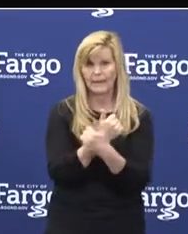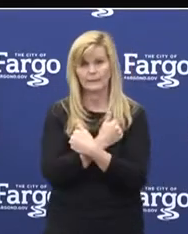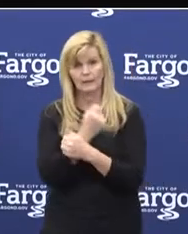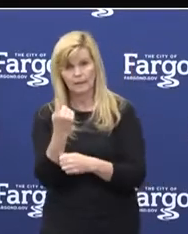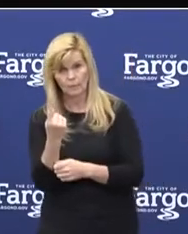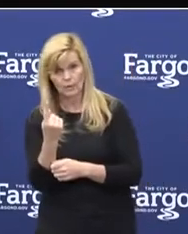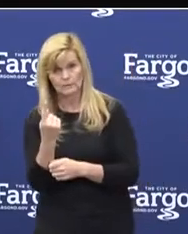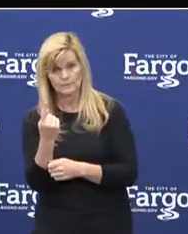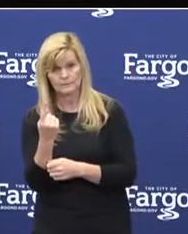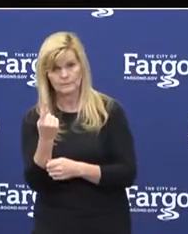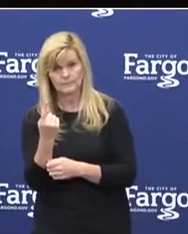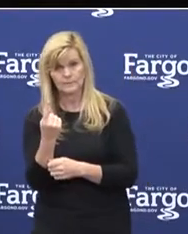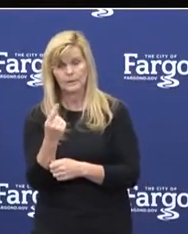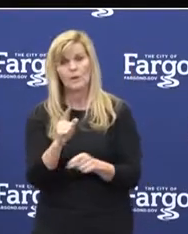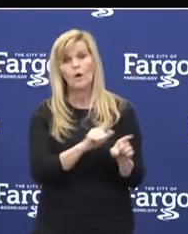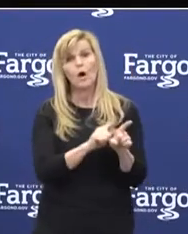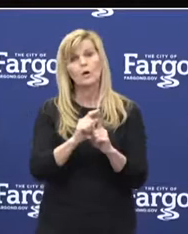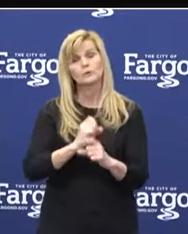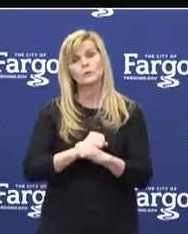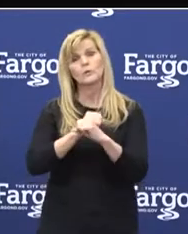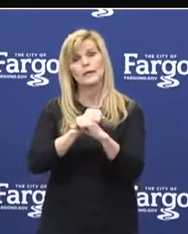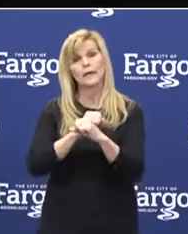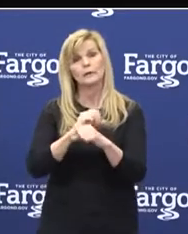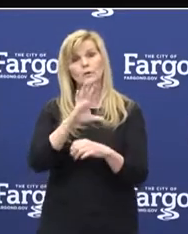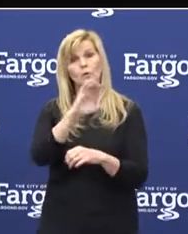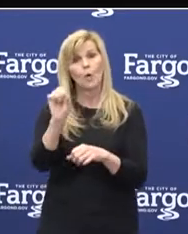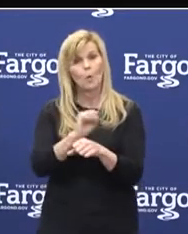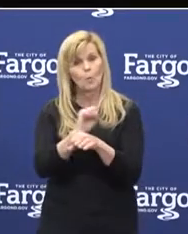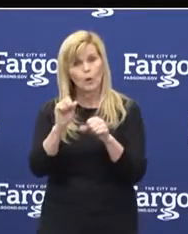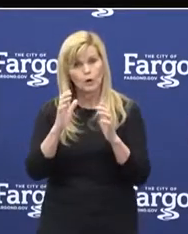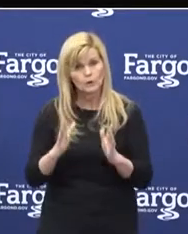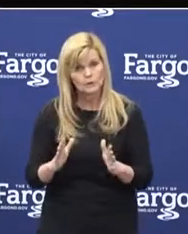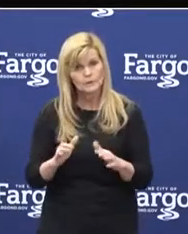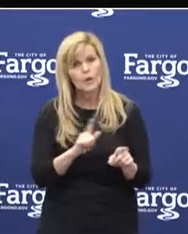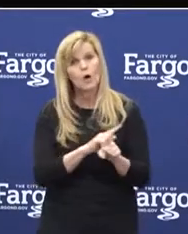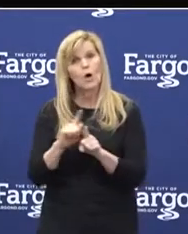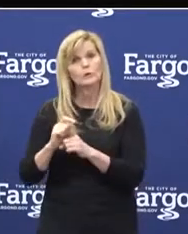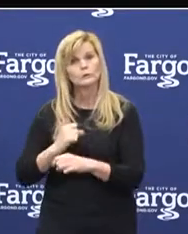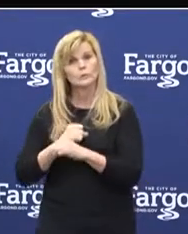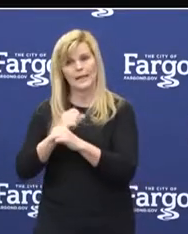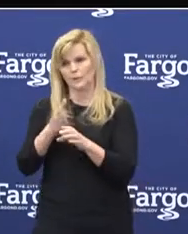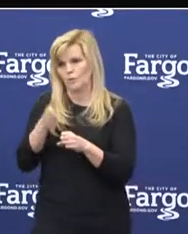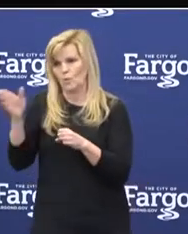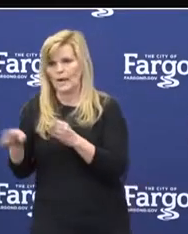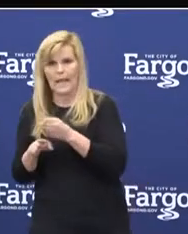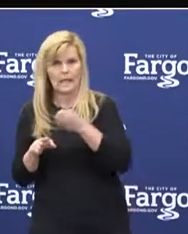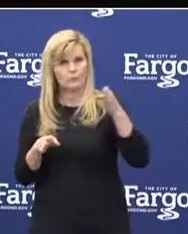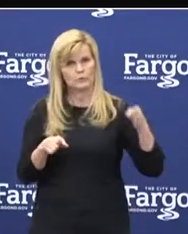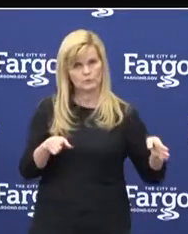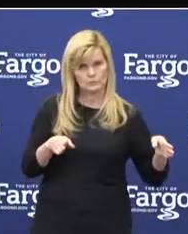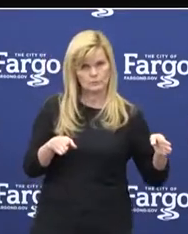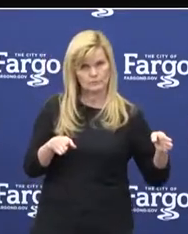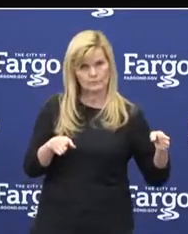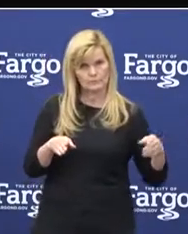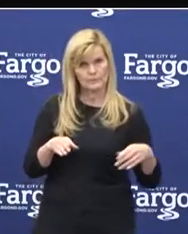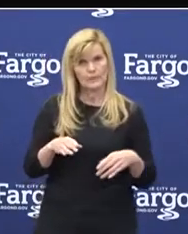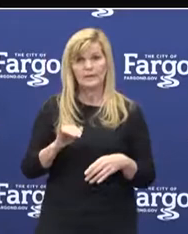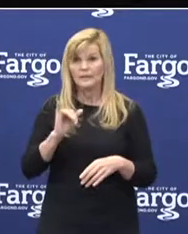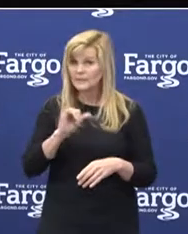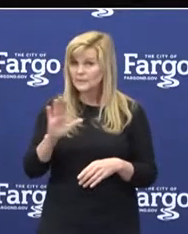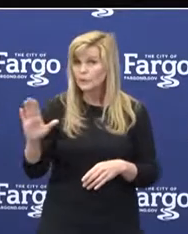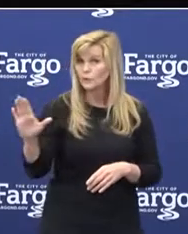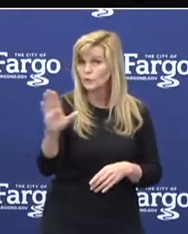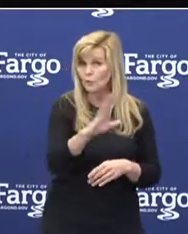ones, to protect your fellow workers, and to protect your neighbors. This is on us, folks.